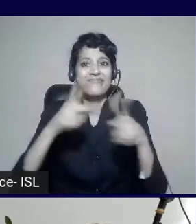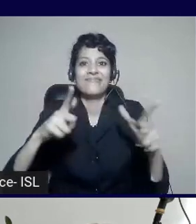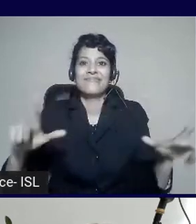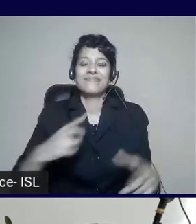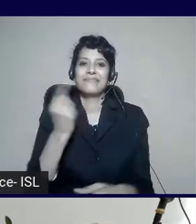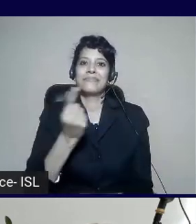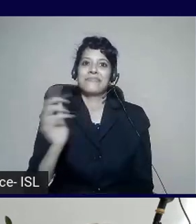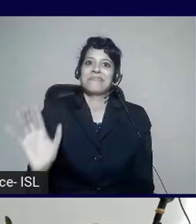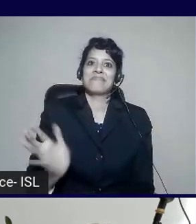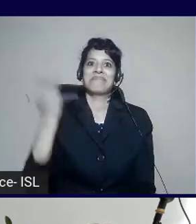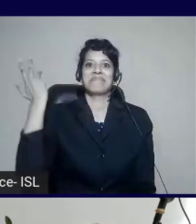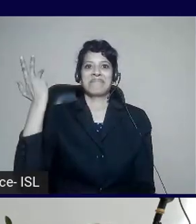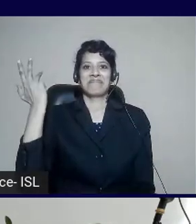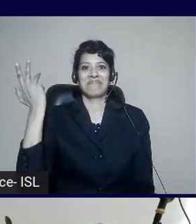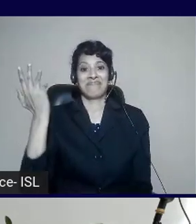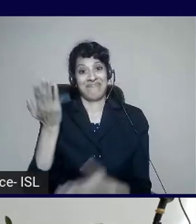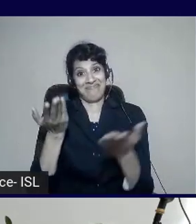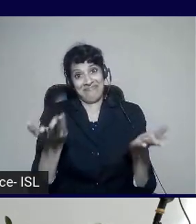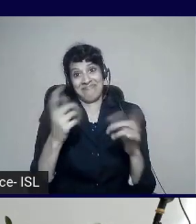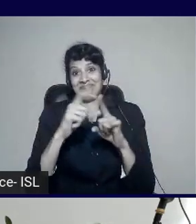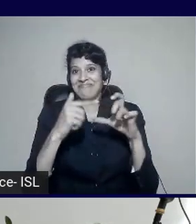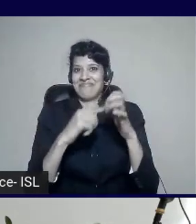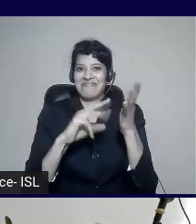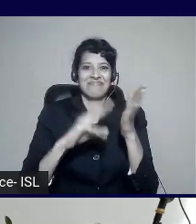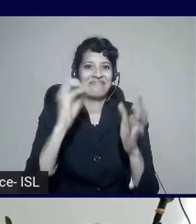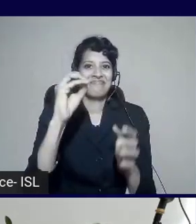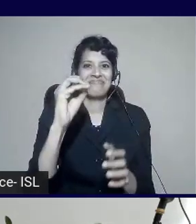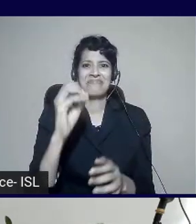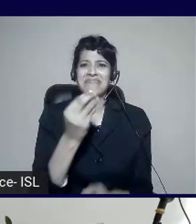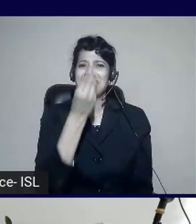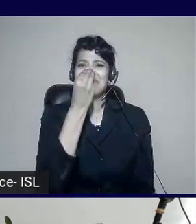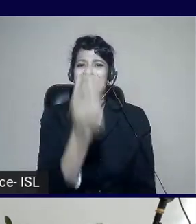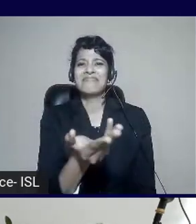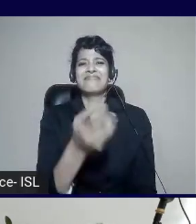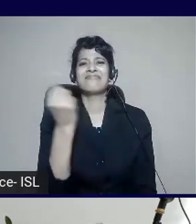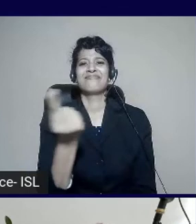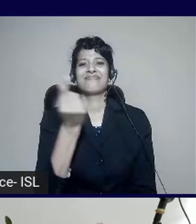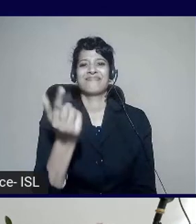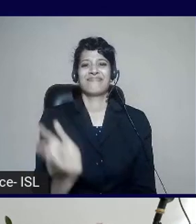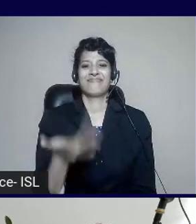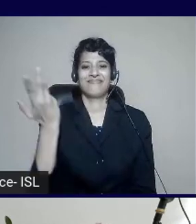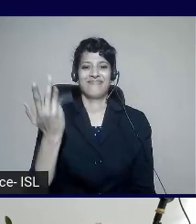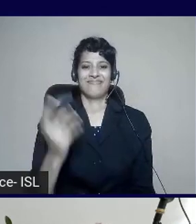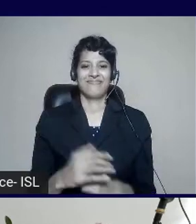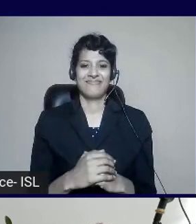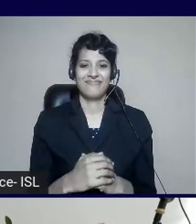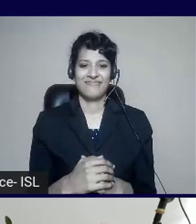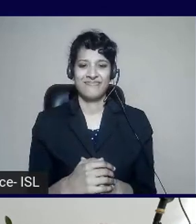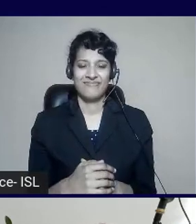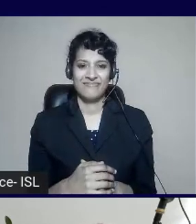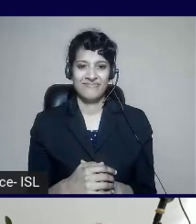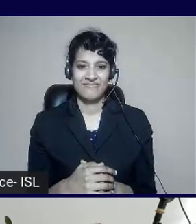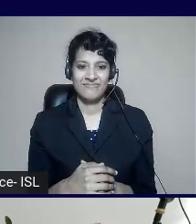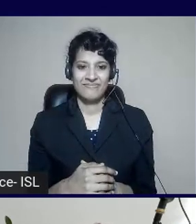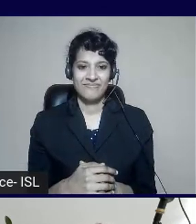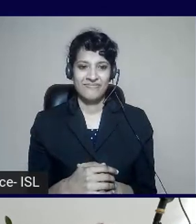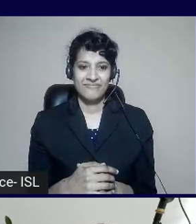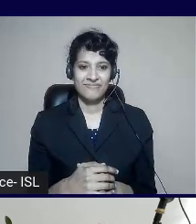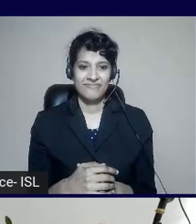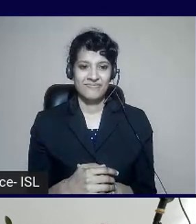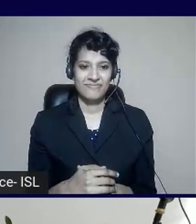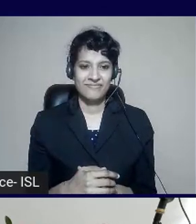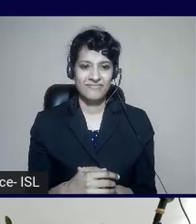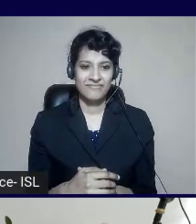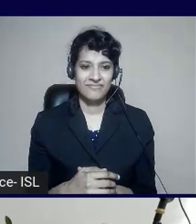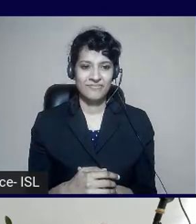So that's all the demo that I wanted to show you. The ease of use of this. And this website here, I'm running it on the free tier. could run it on the free tier right now.